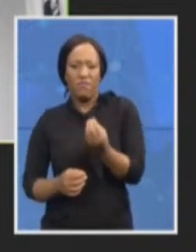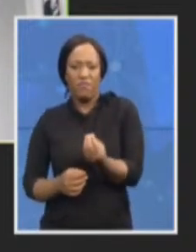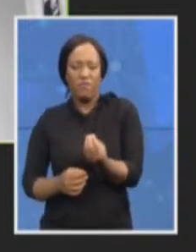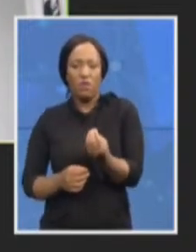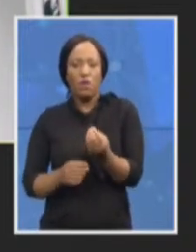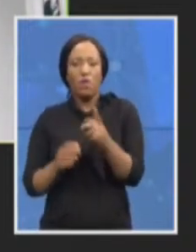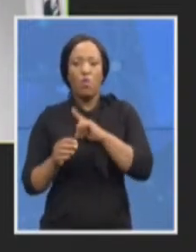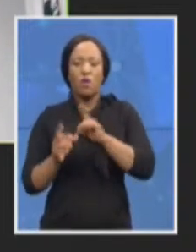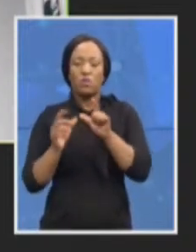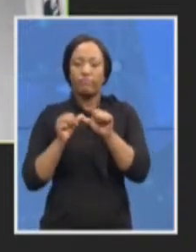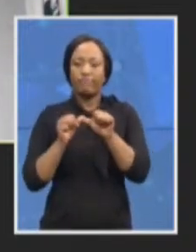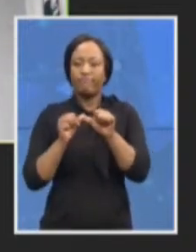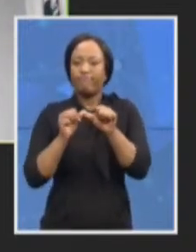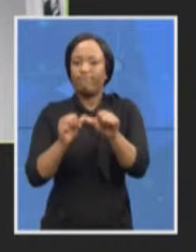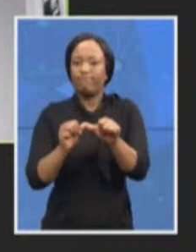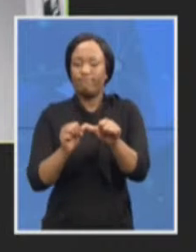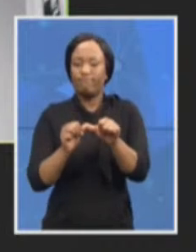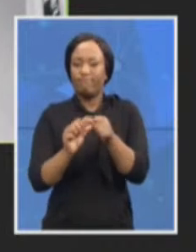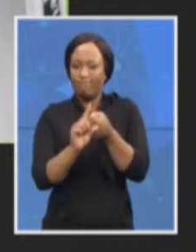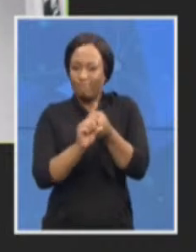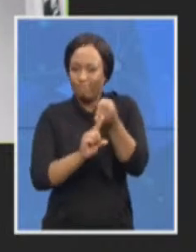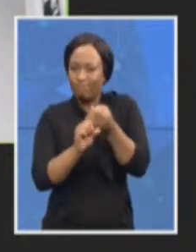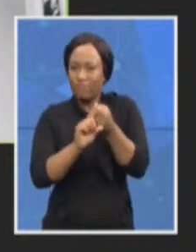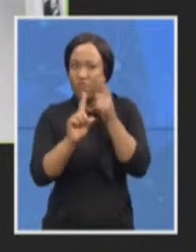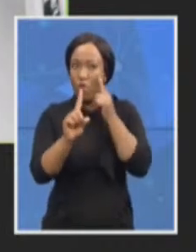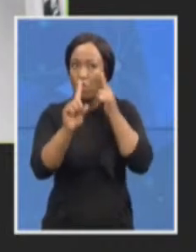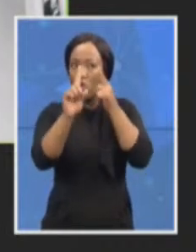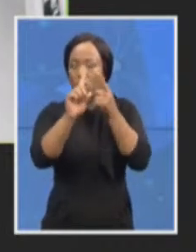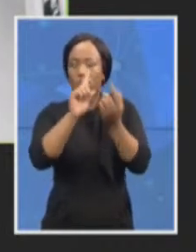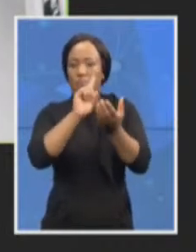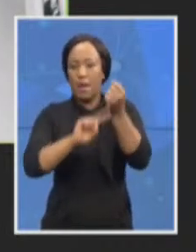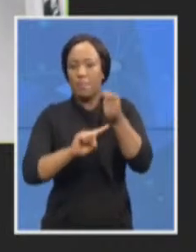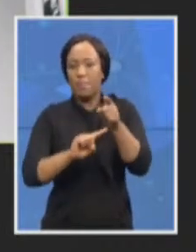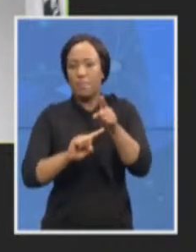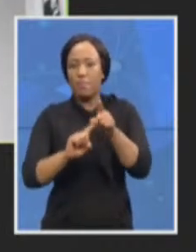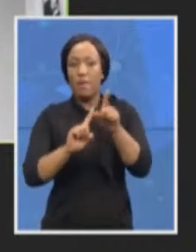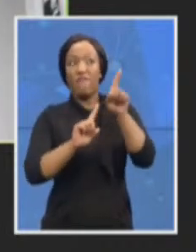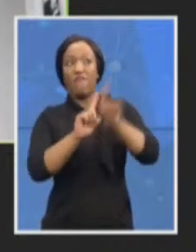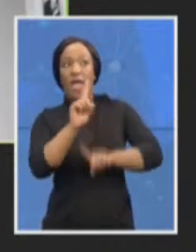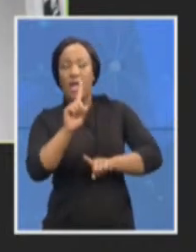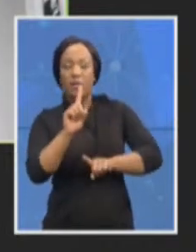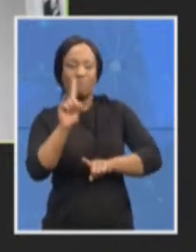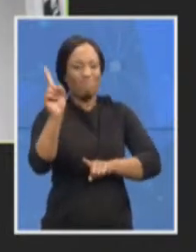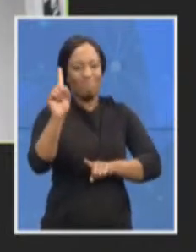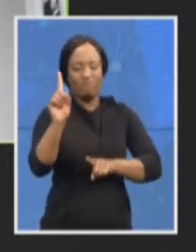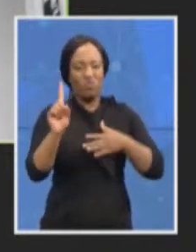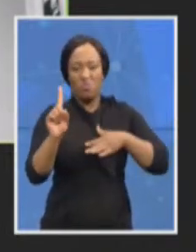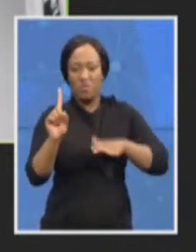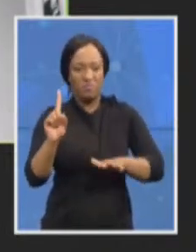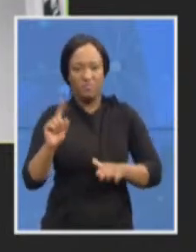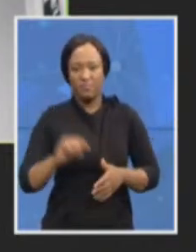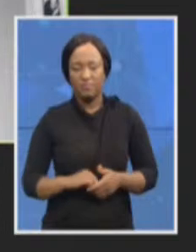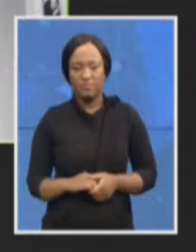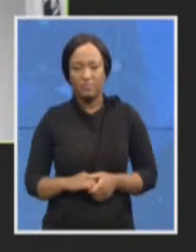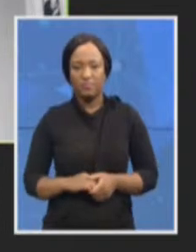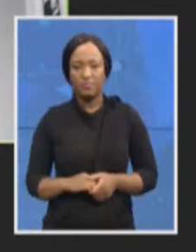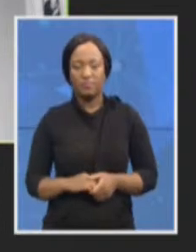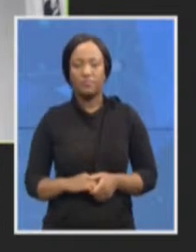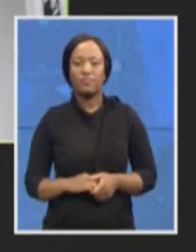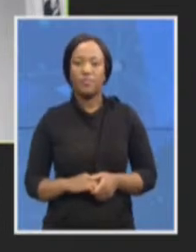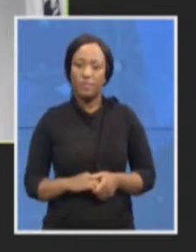that goal. Failure is not an option. In as much as Advocate Cronia will still be with us in the